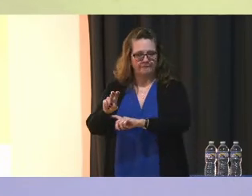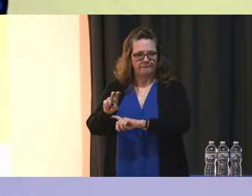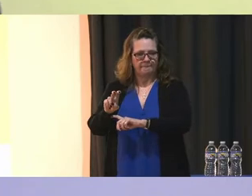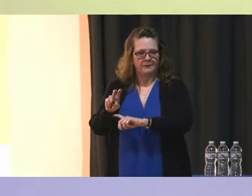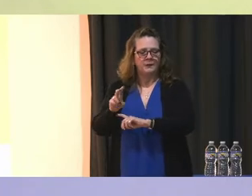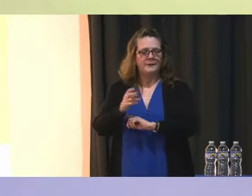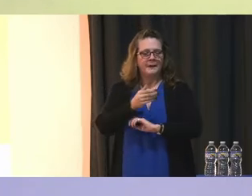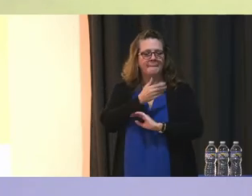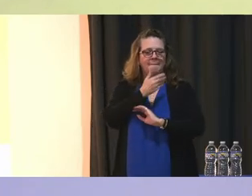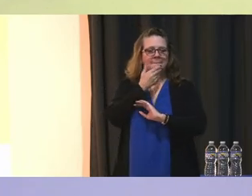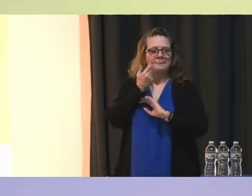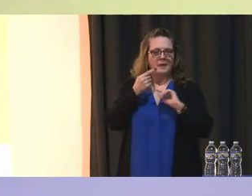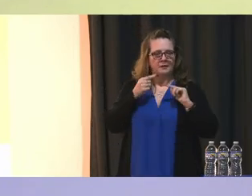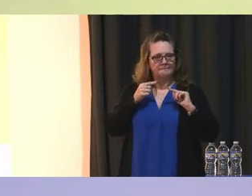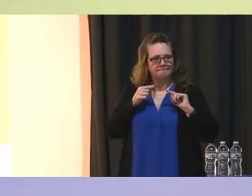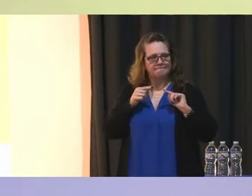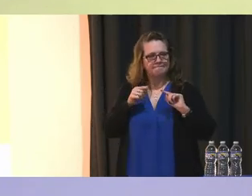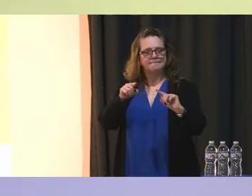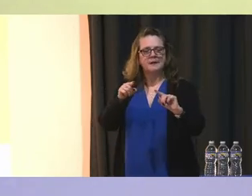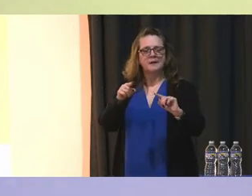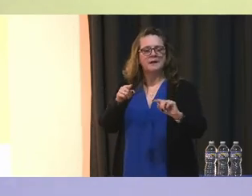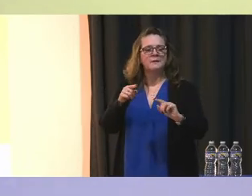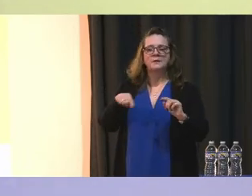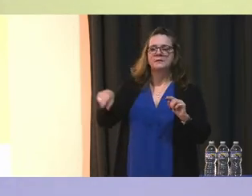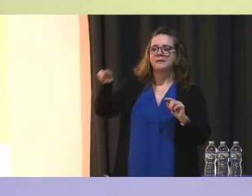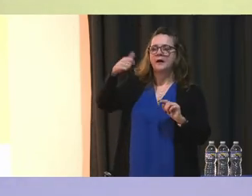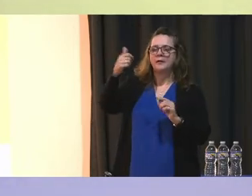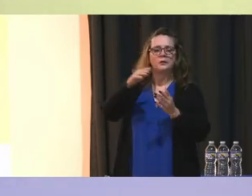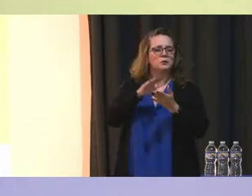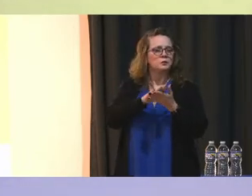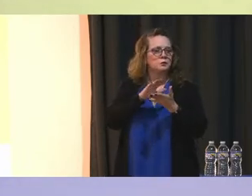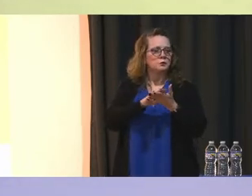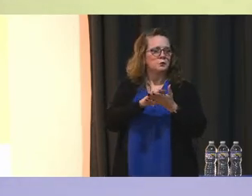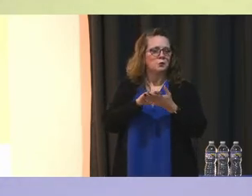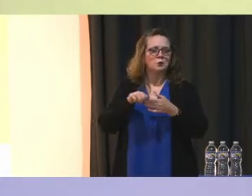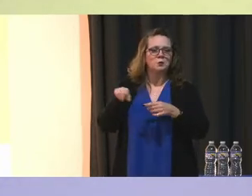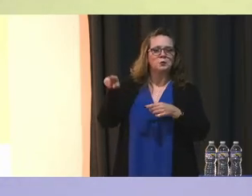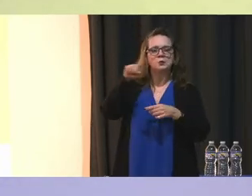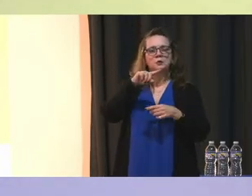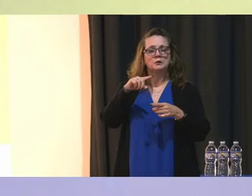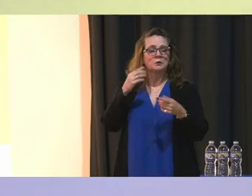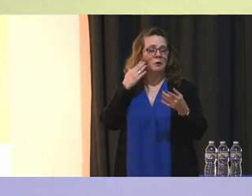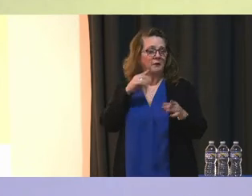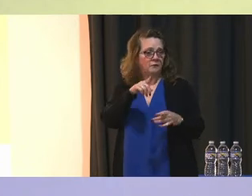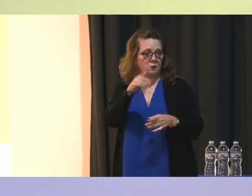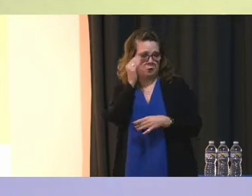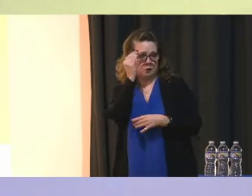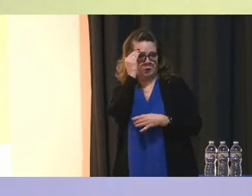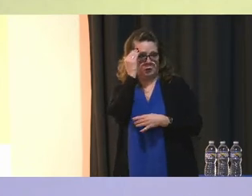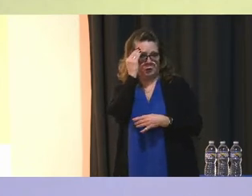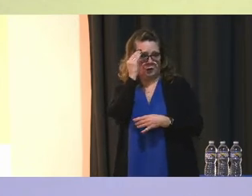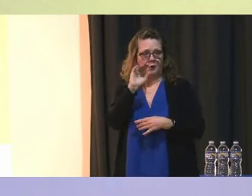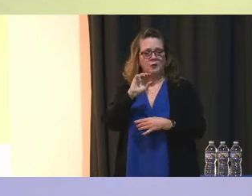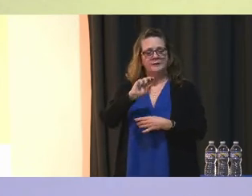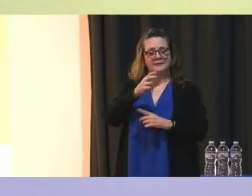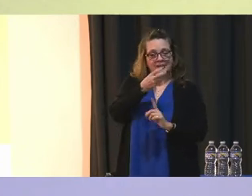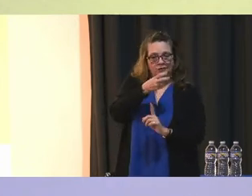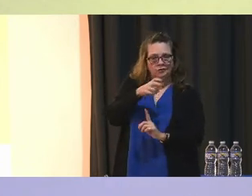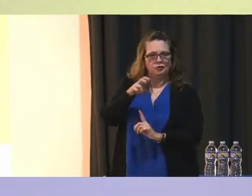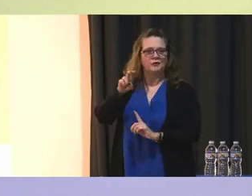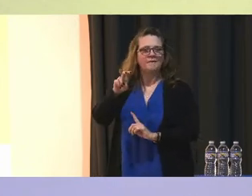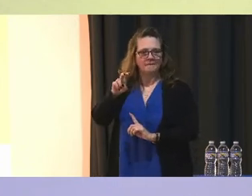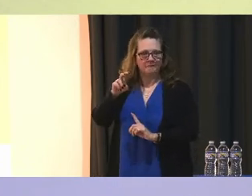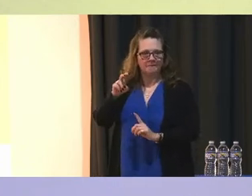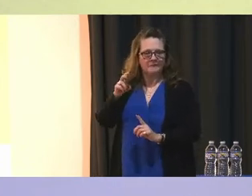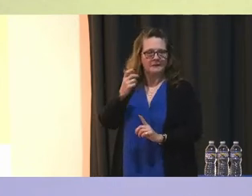better alignment with school districts that are around us. So, I don't know if you were aware of that, but that shift was made